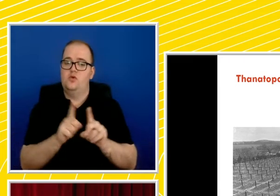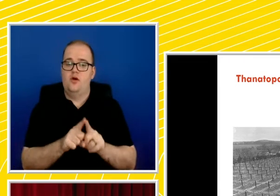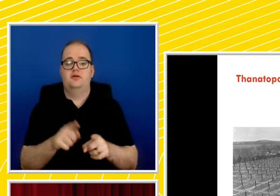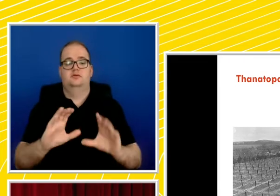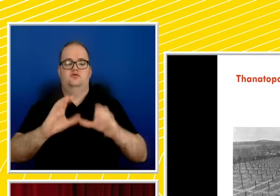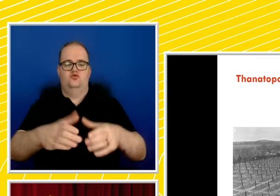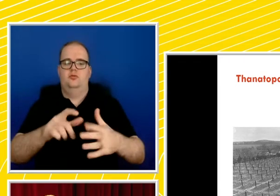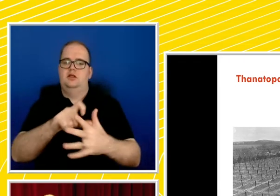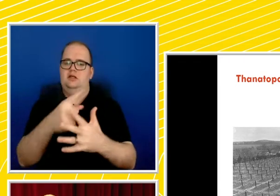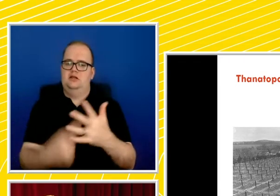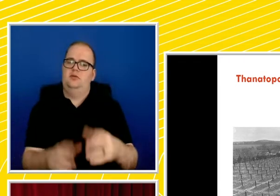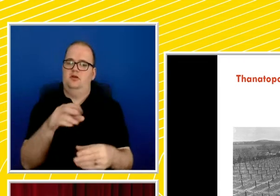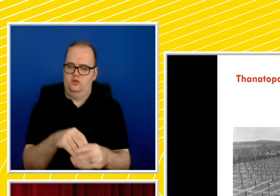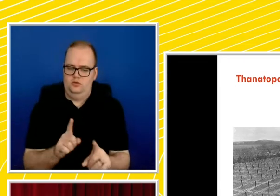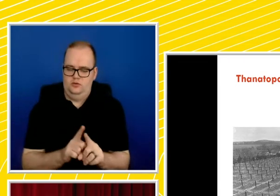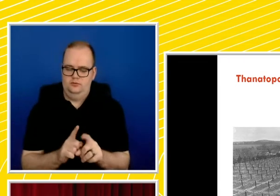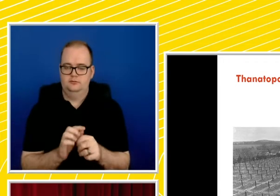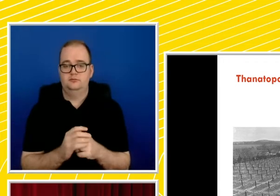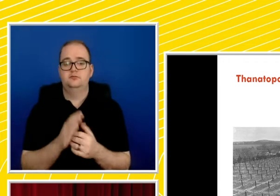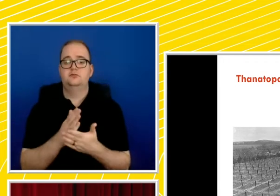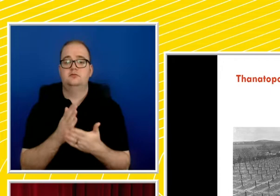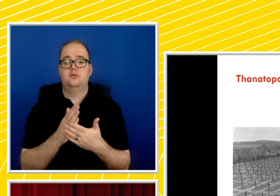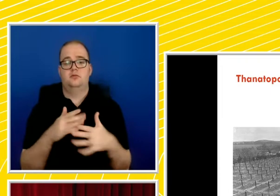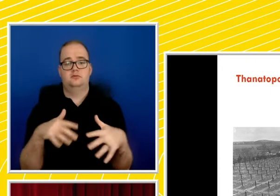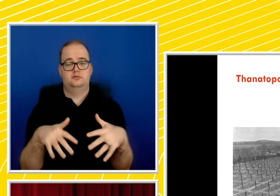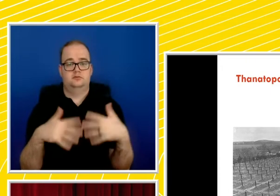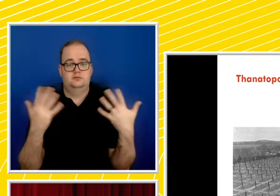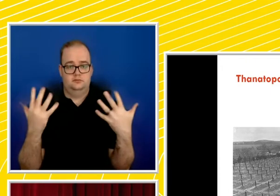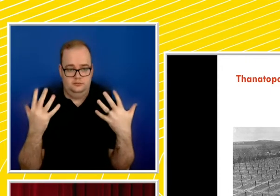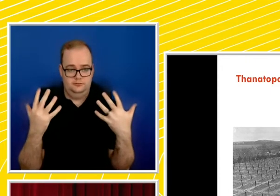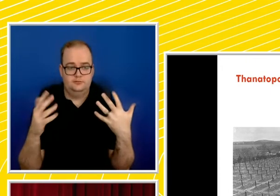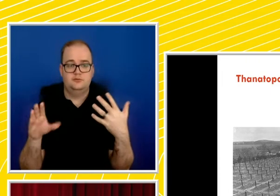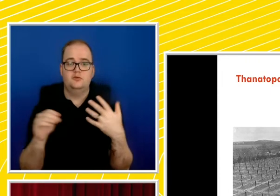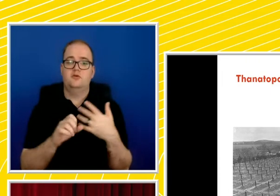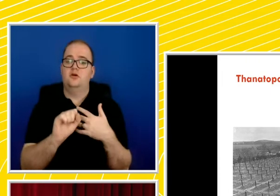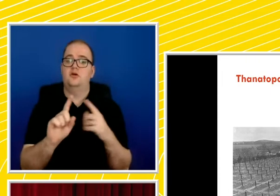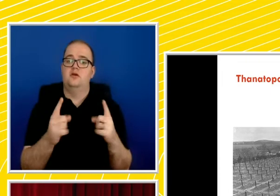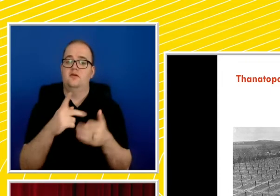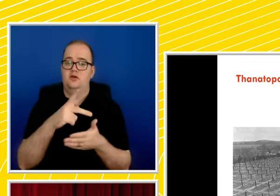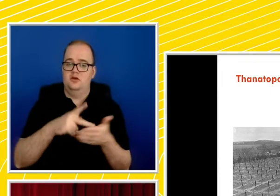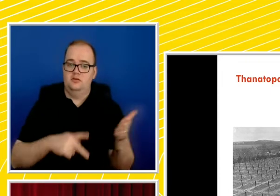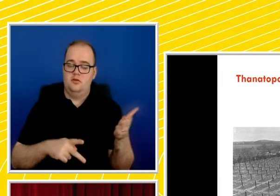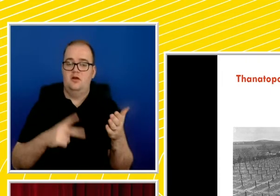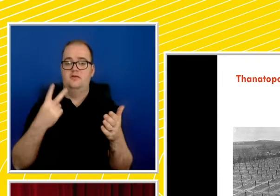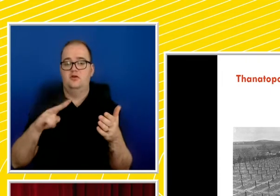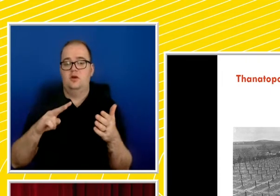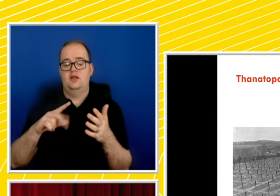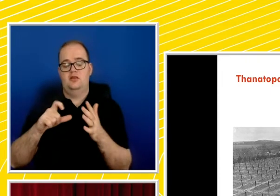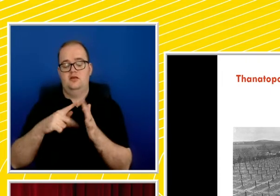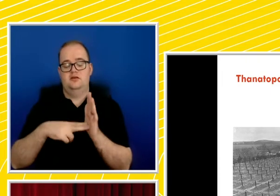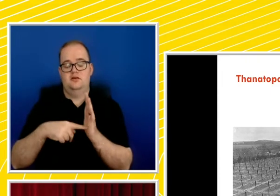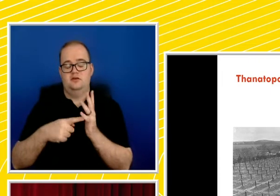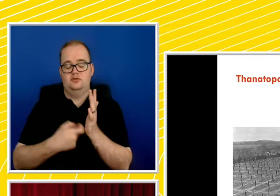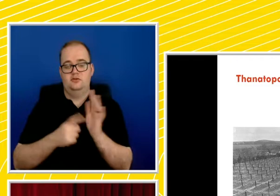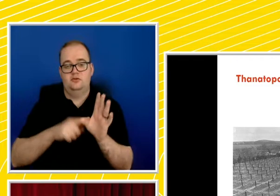Moreover, any reading of first part of 20th century history in the United States or Europe sees the categories of disability and